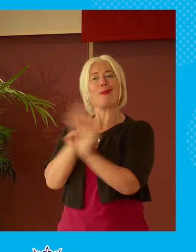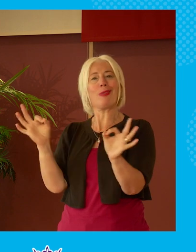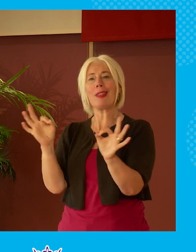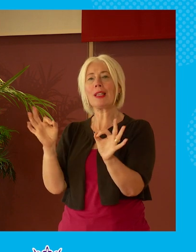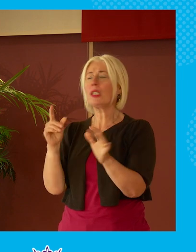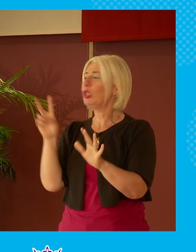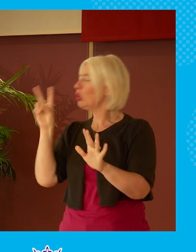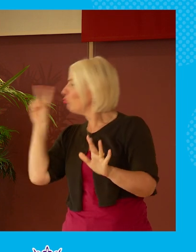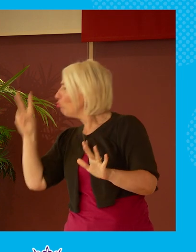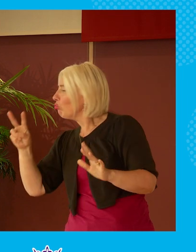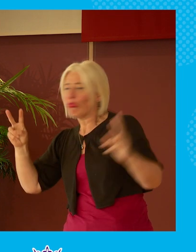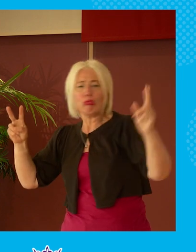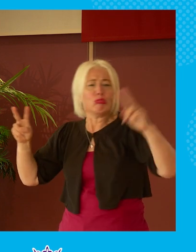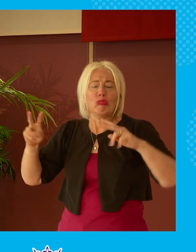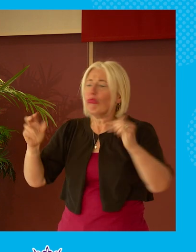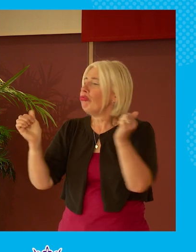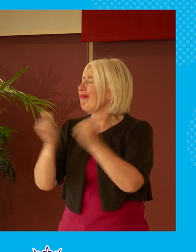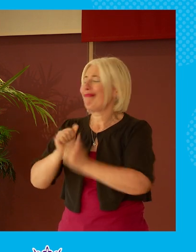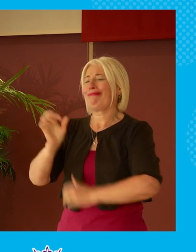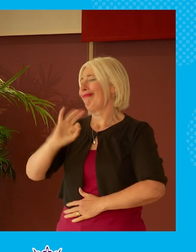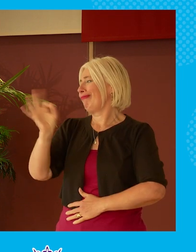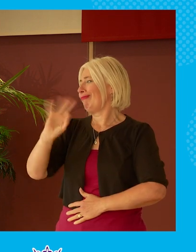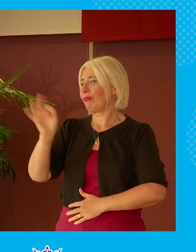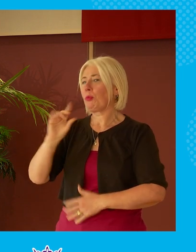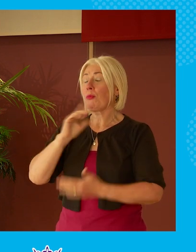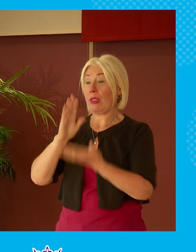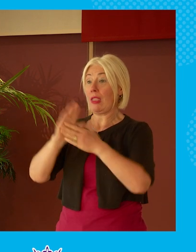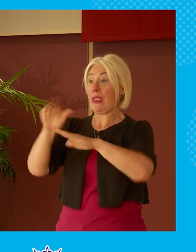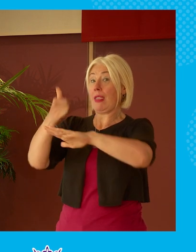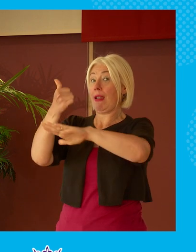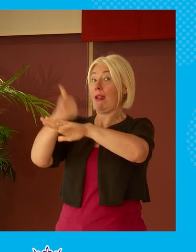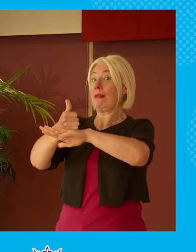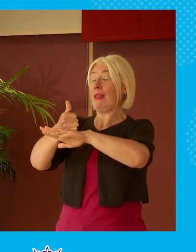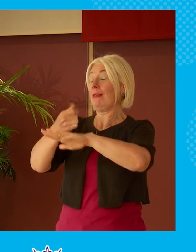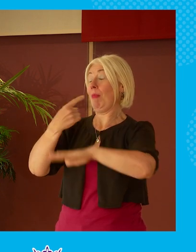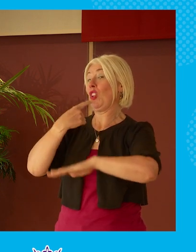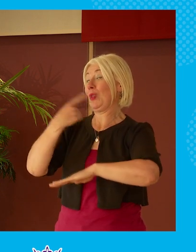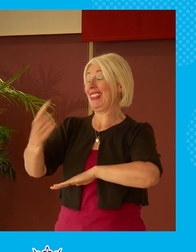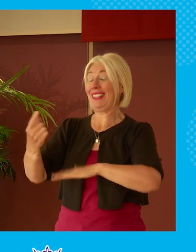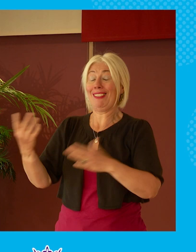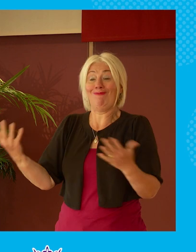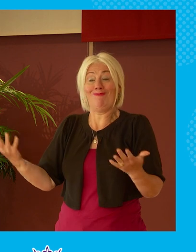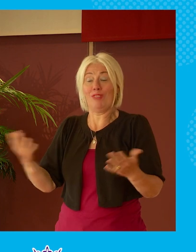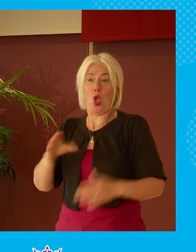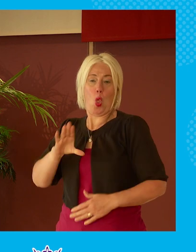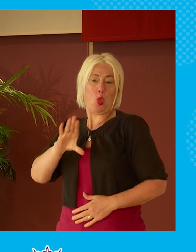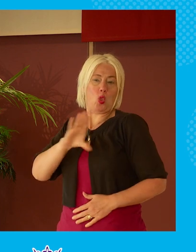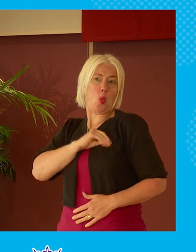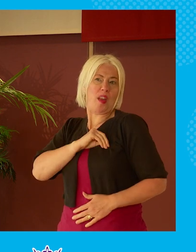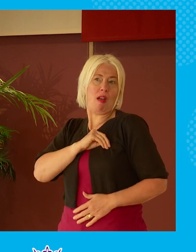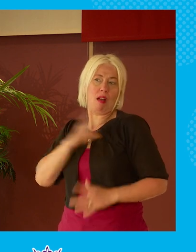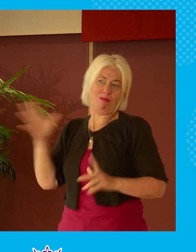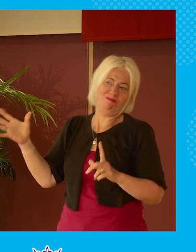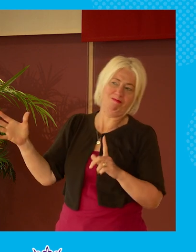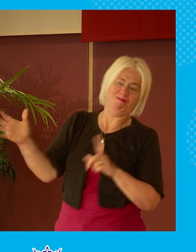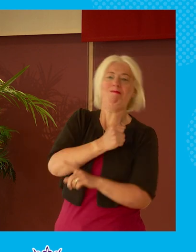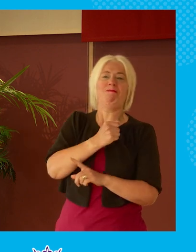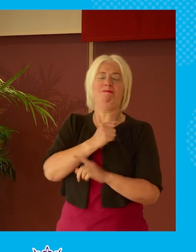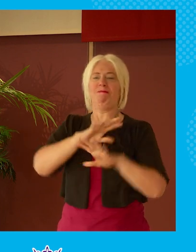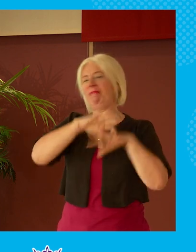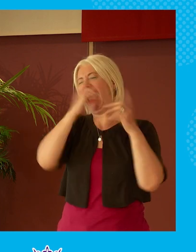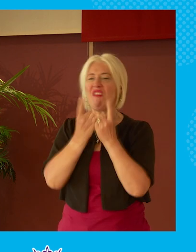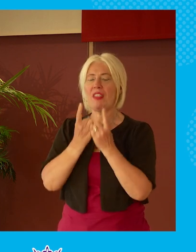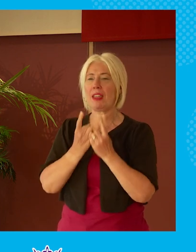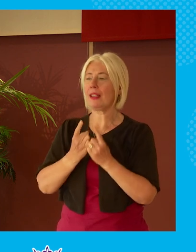seek consensus basically and it is it is set up to be as you as you put it and winner takes all and then again sorry to keep